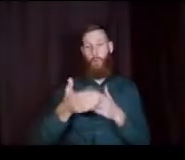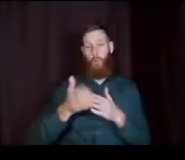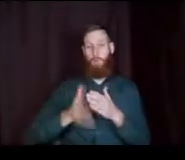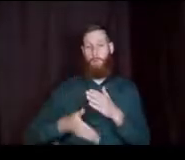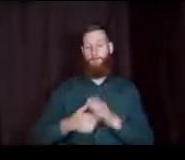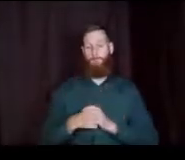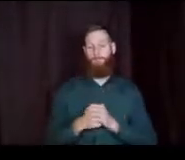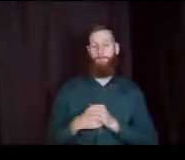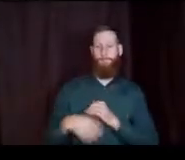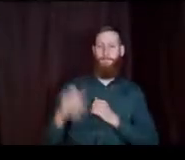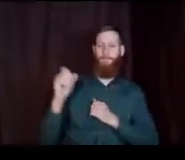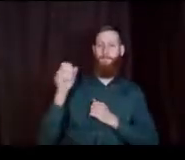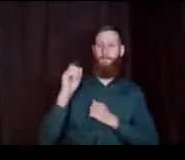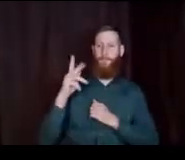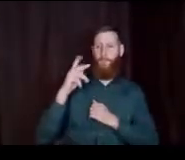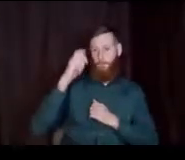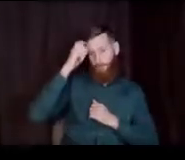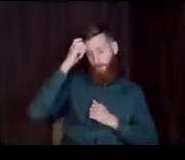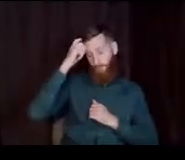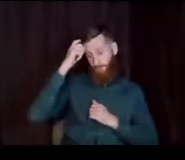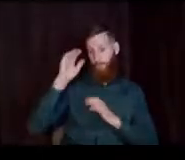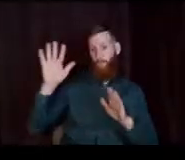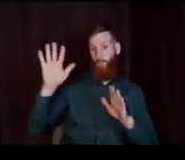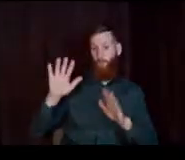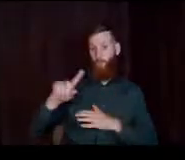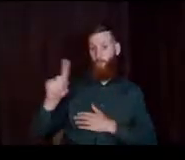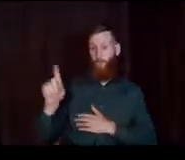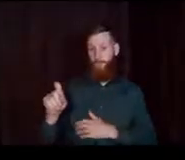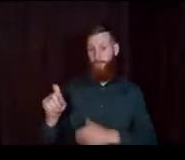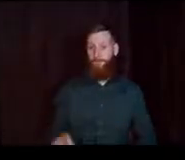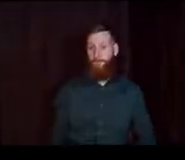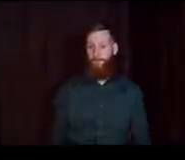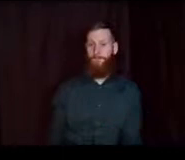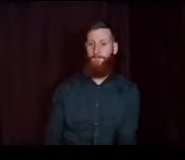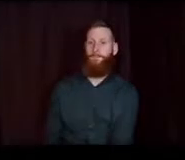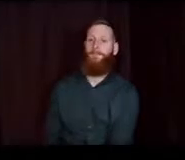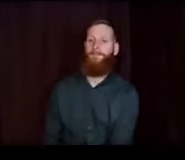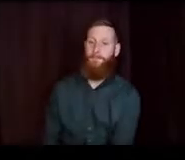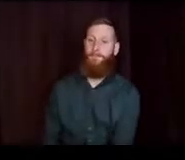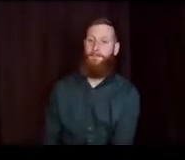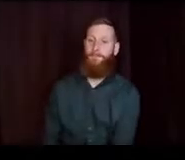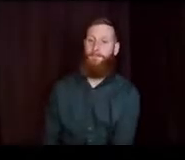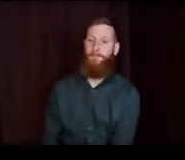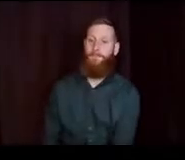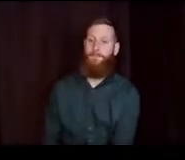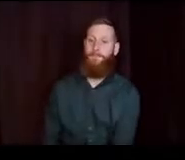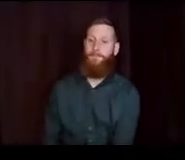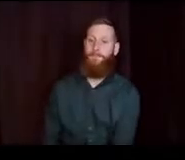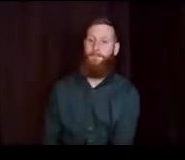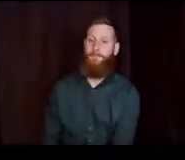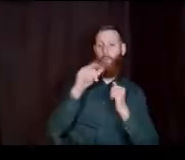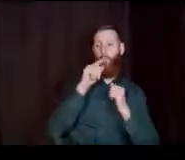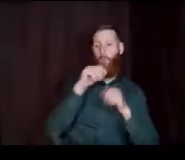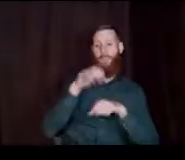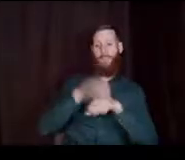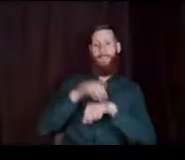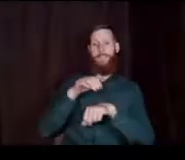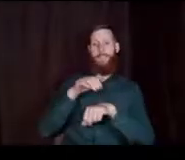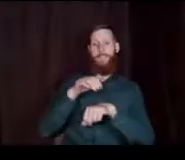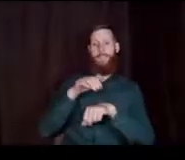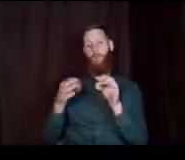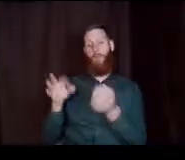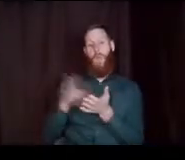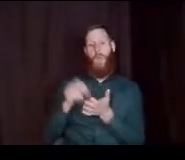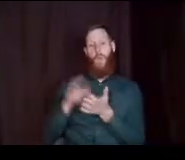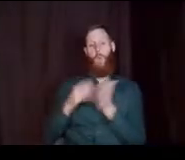All right, I love it. Great questions, guys. OK, we're still going here for students who are English language learners. Is there a way